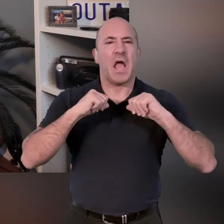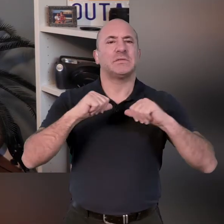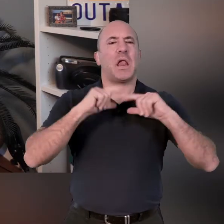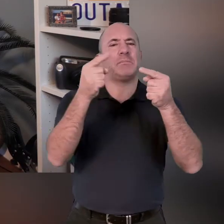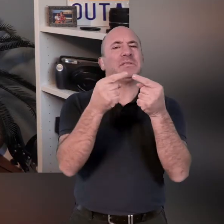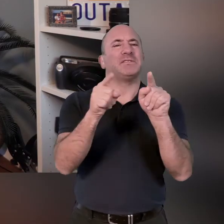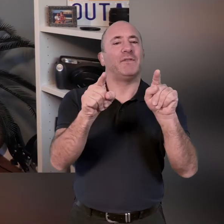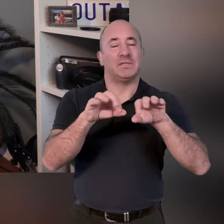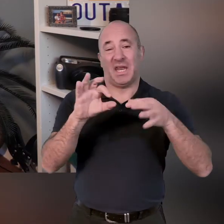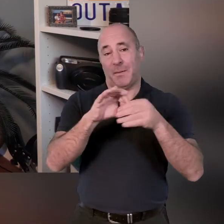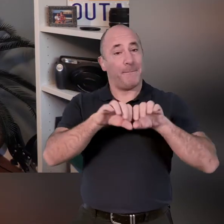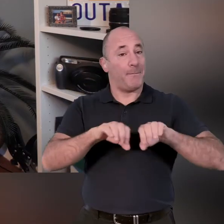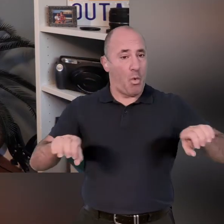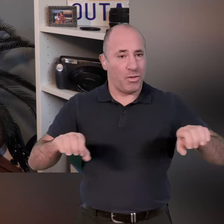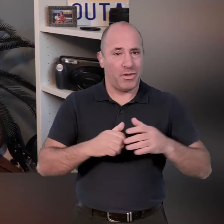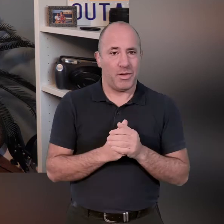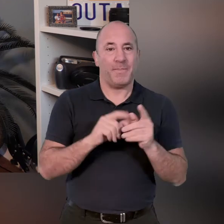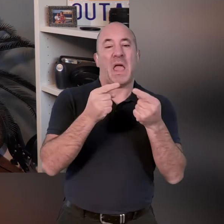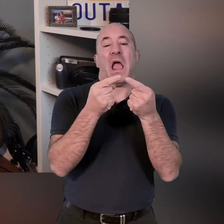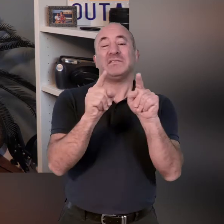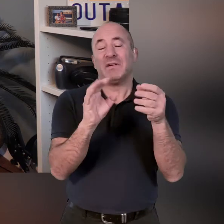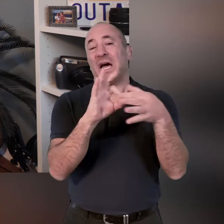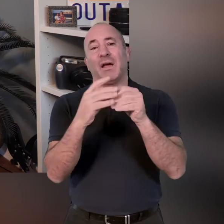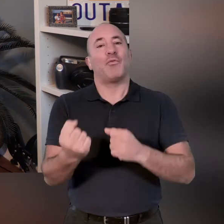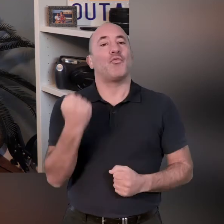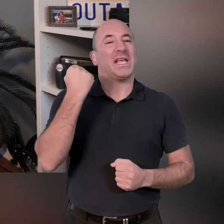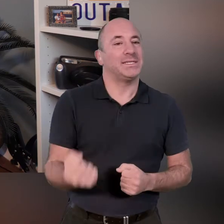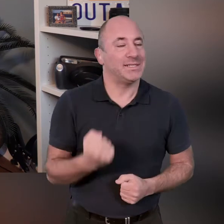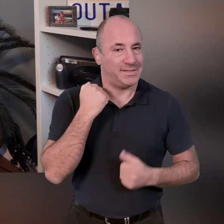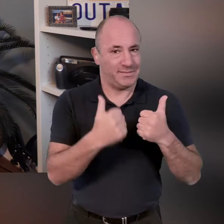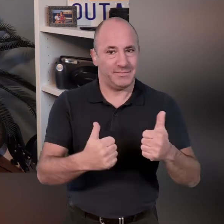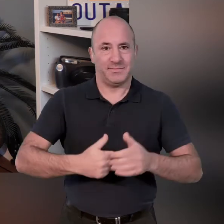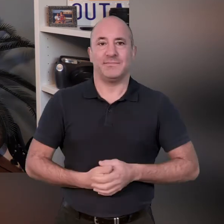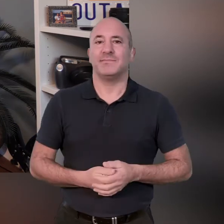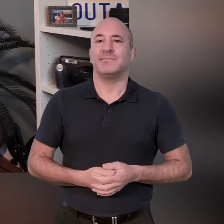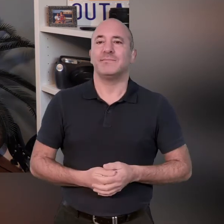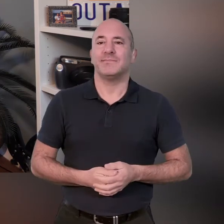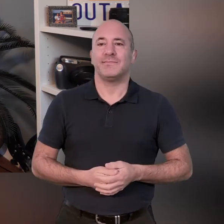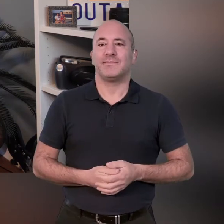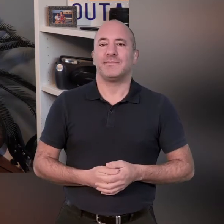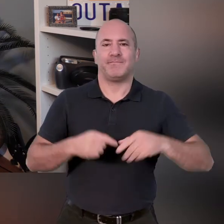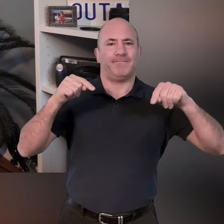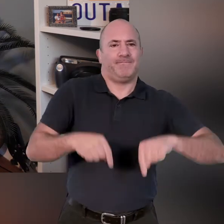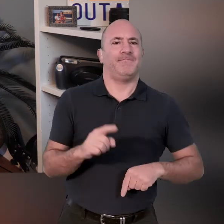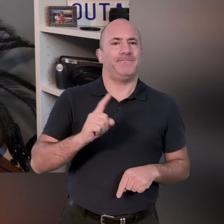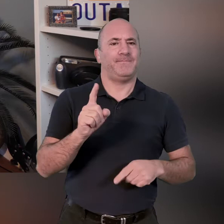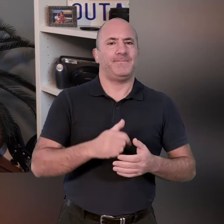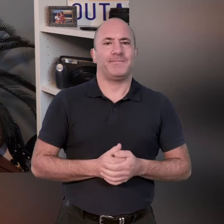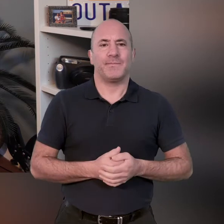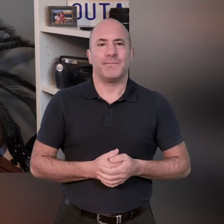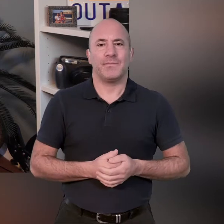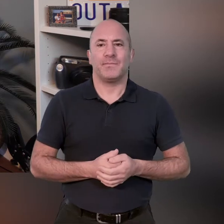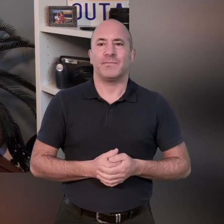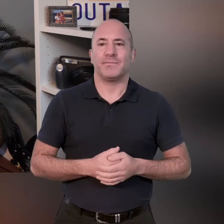here we're going to do a different exercise with the pole here and then moving on to a different exercise with the weight that we had down to there so the exercise we're